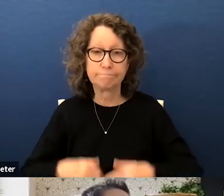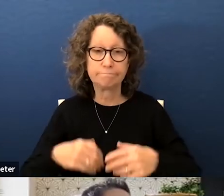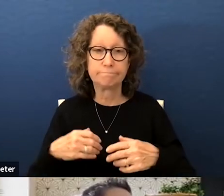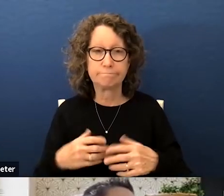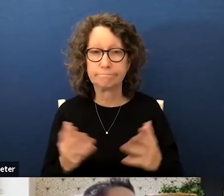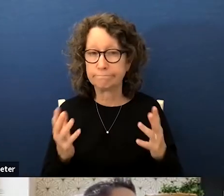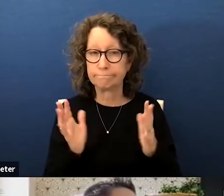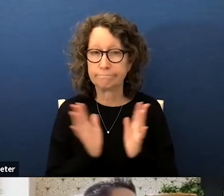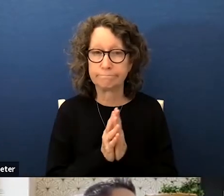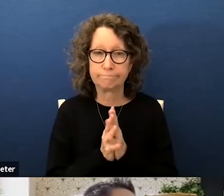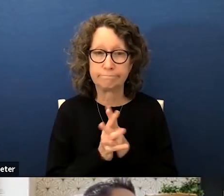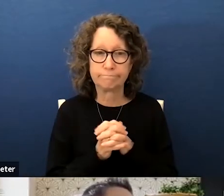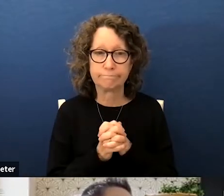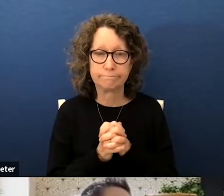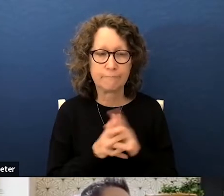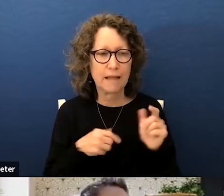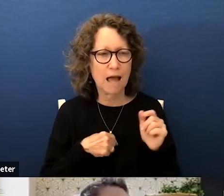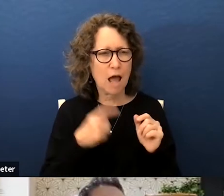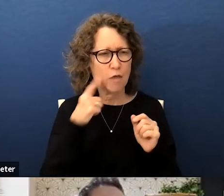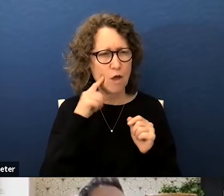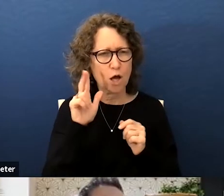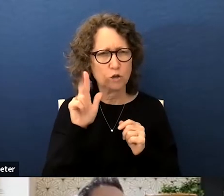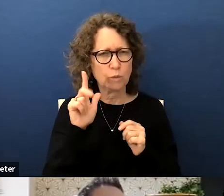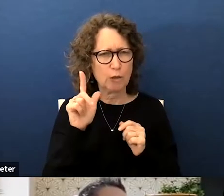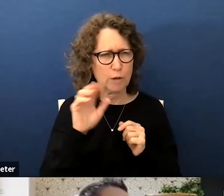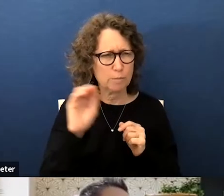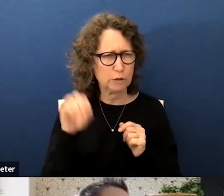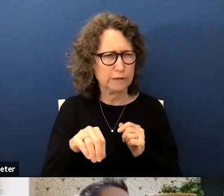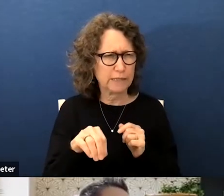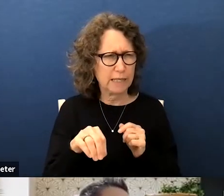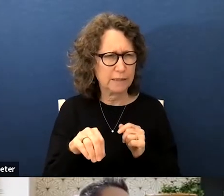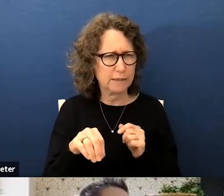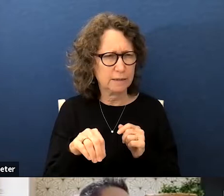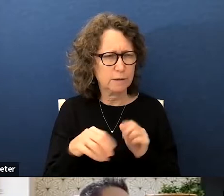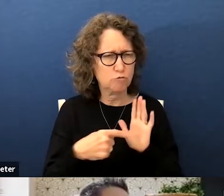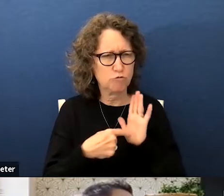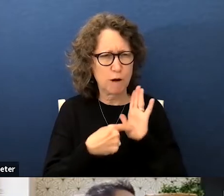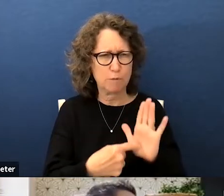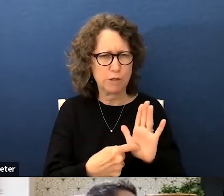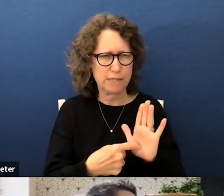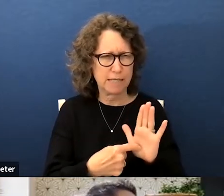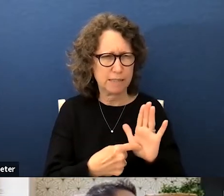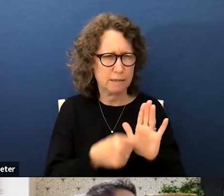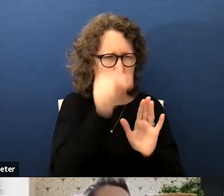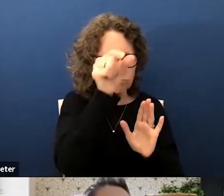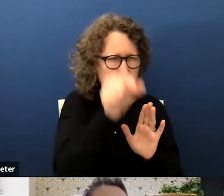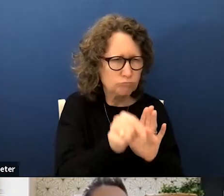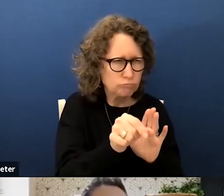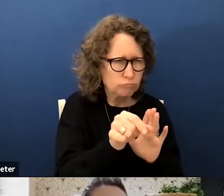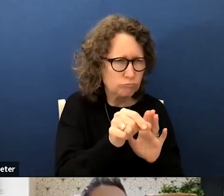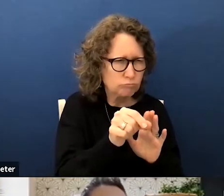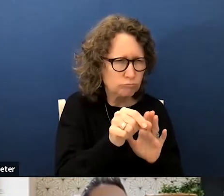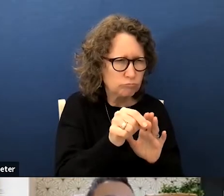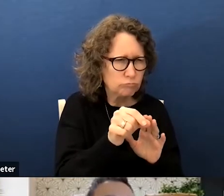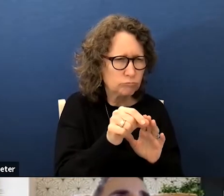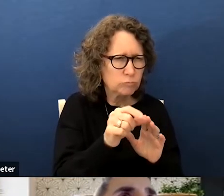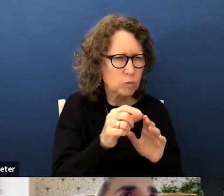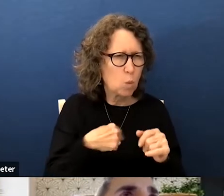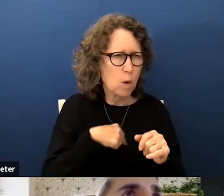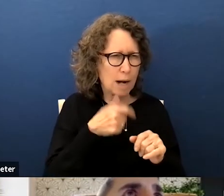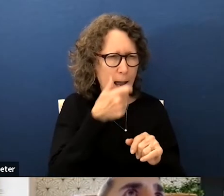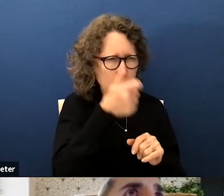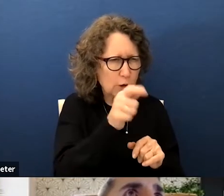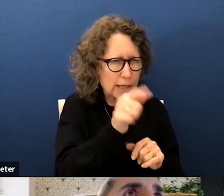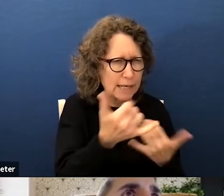um i've got 23 percent uh represented in that one at least on the slide i'm looking